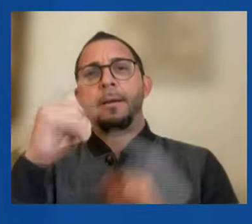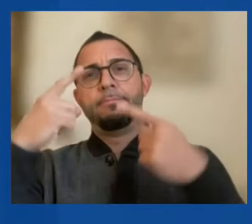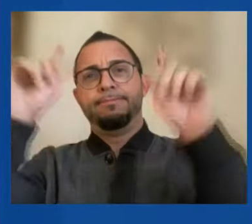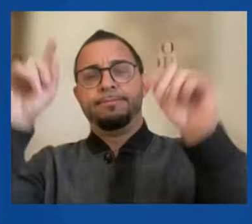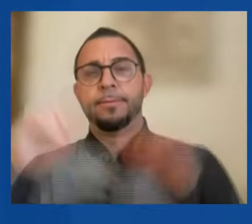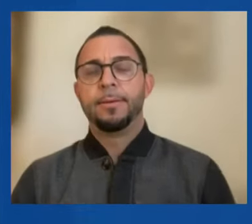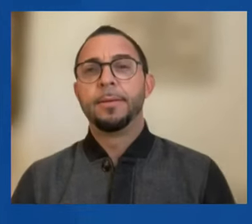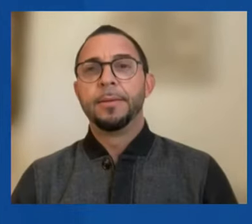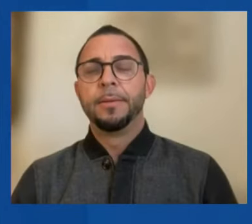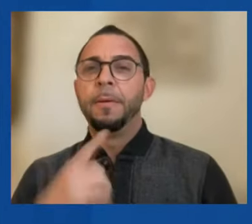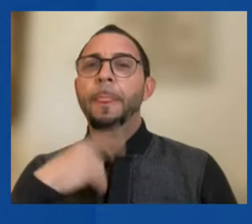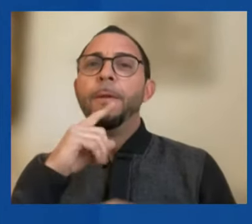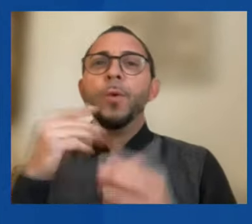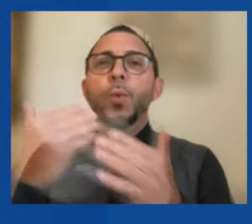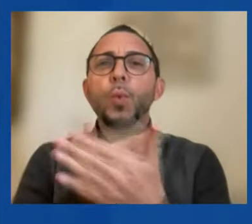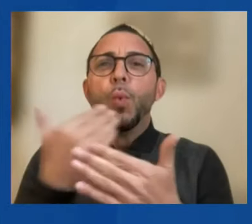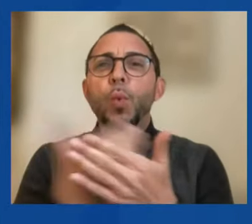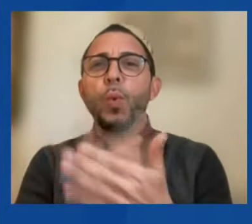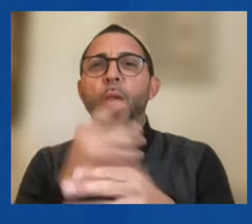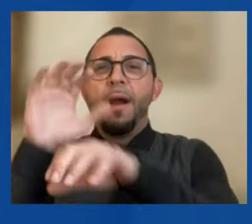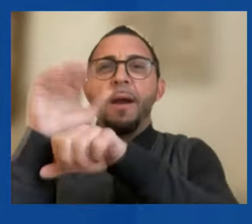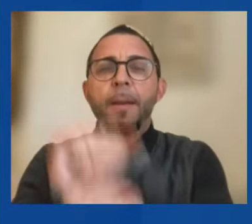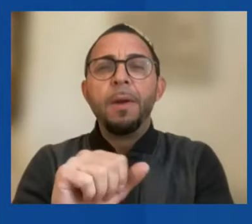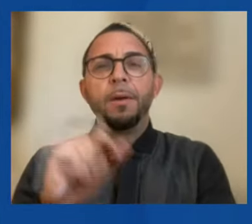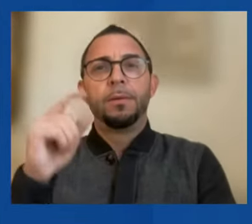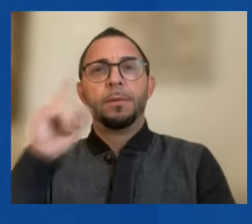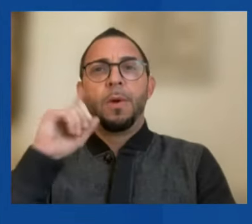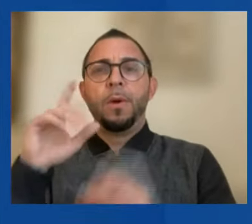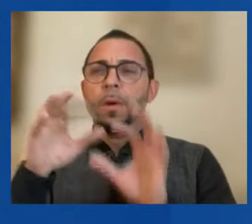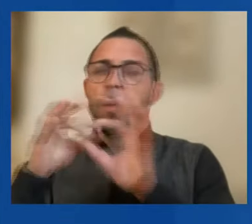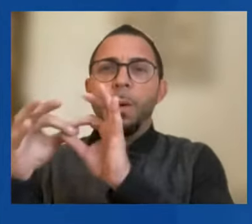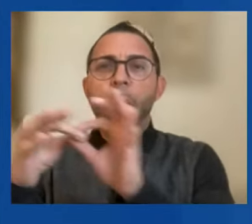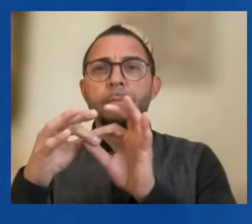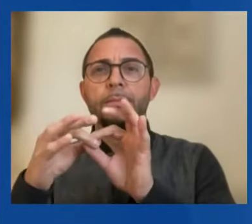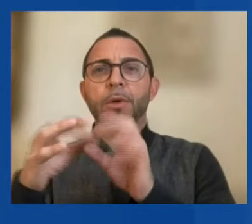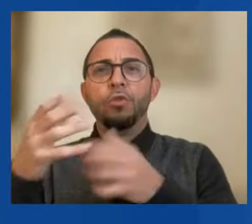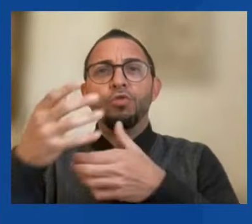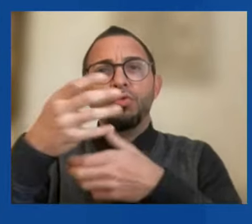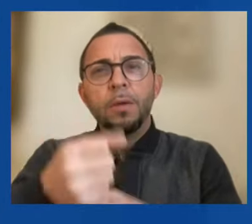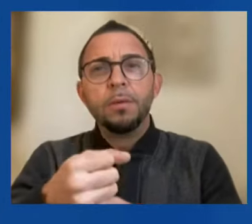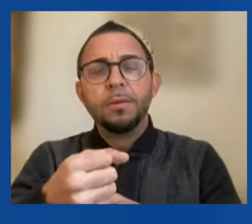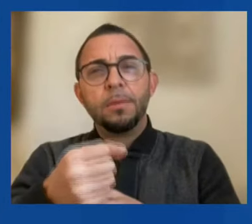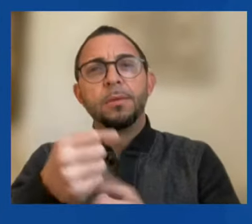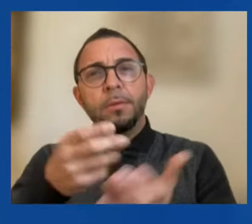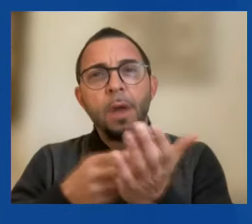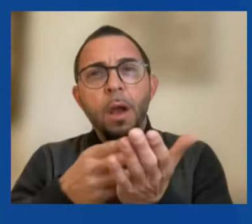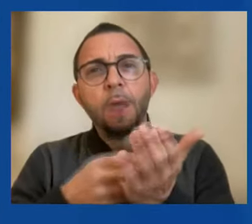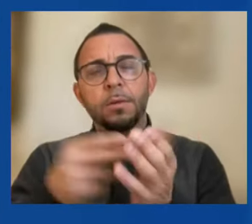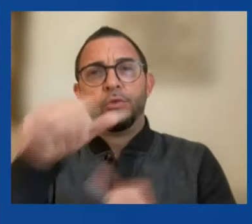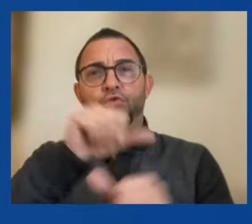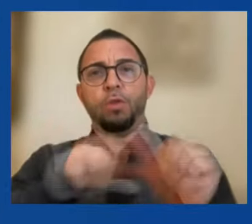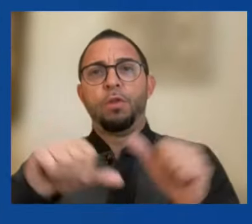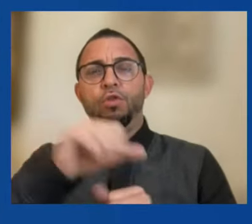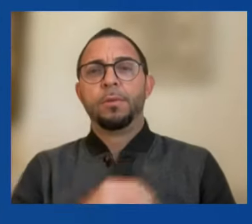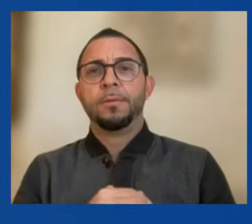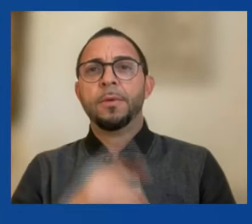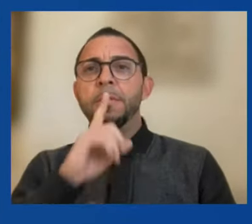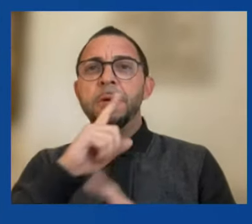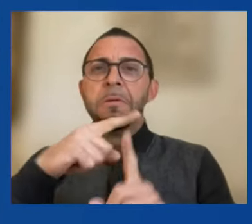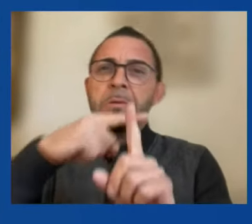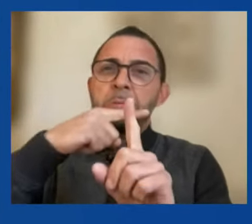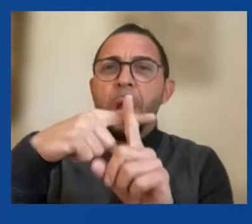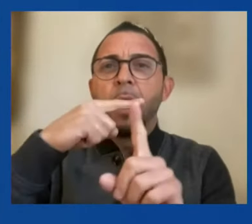are creating new habits of cooperation, trust, and goodwill to create positive spillovers